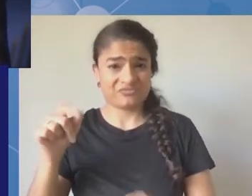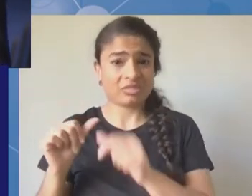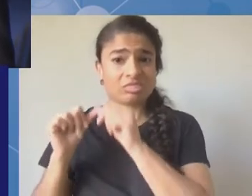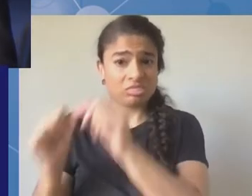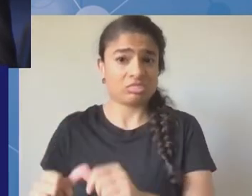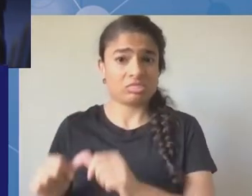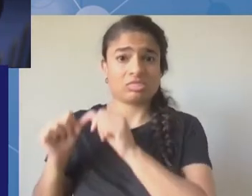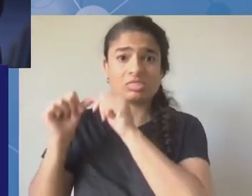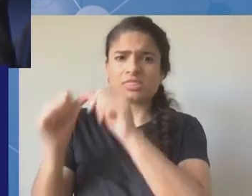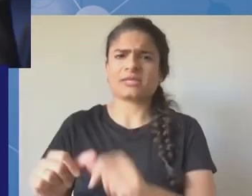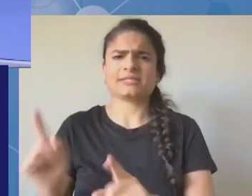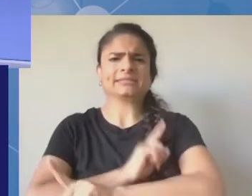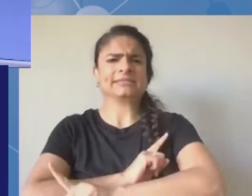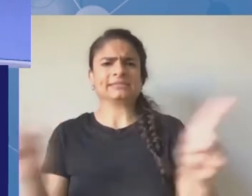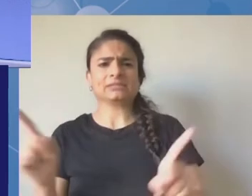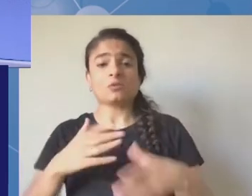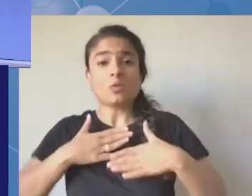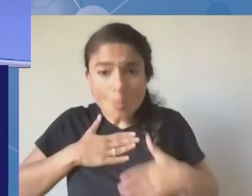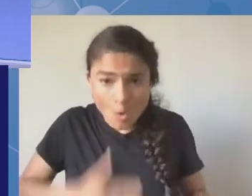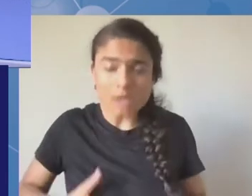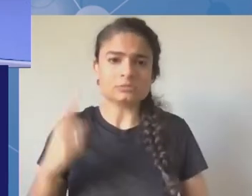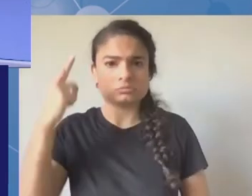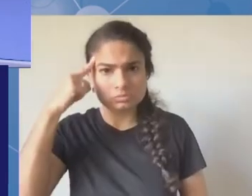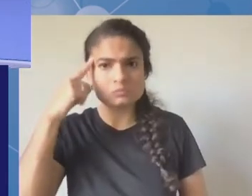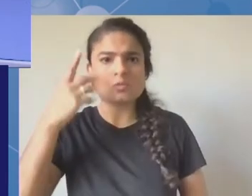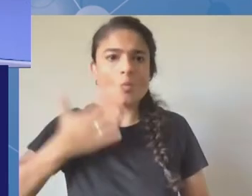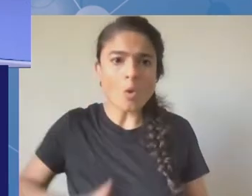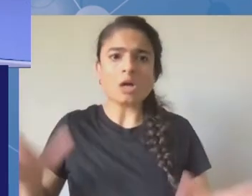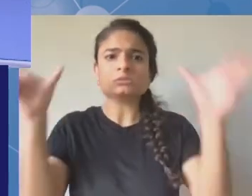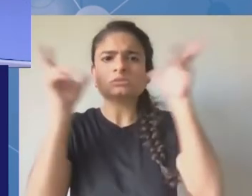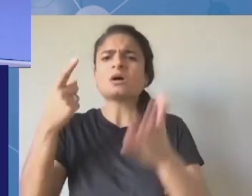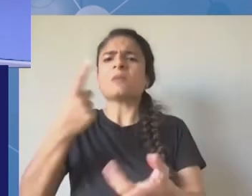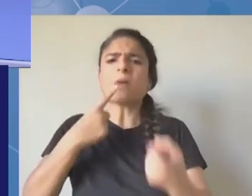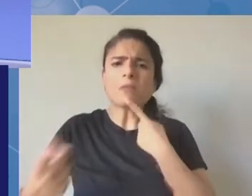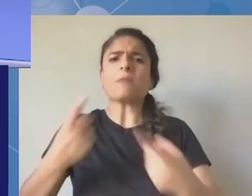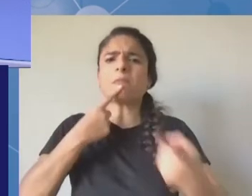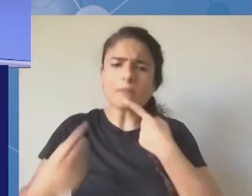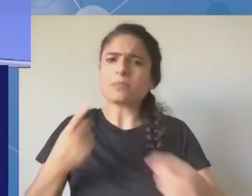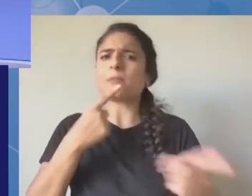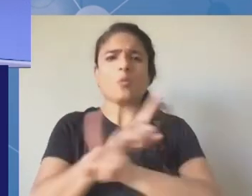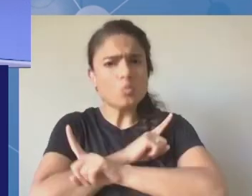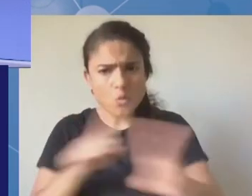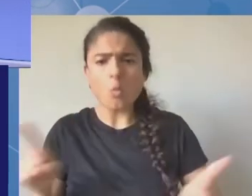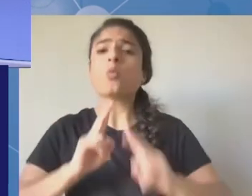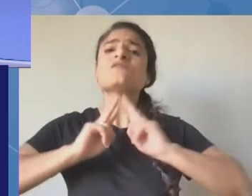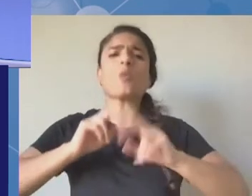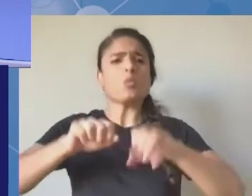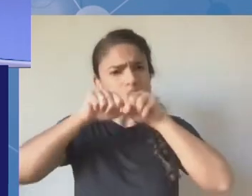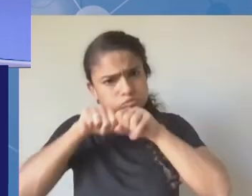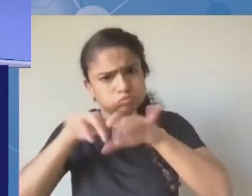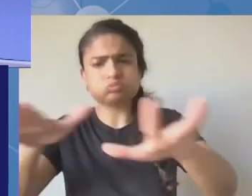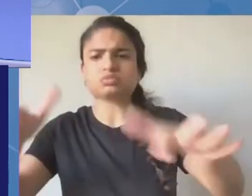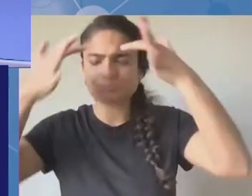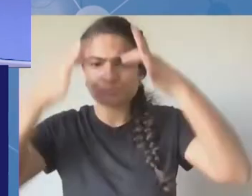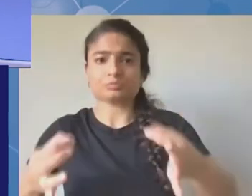need people that transport these voices to those that make decisions and we hope that the people in the leadership panel will